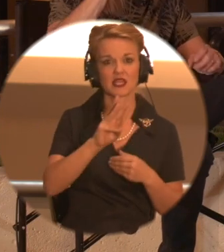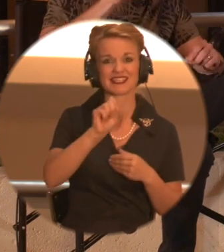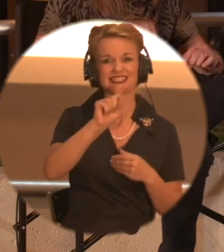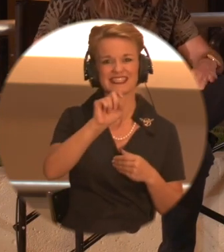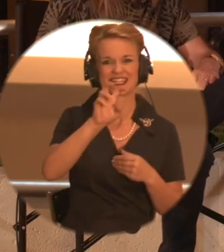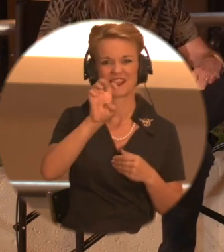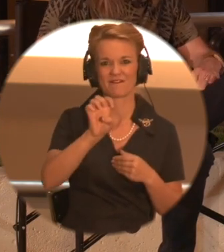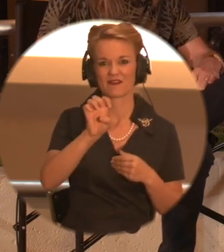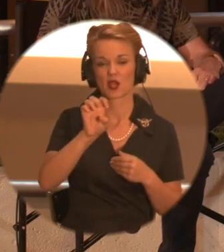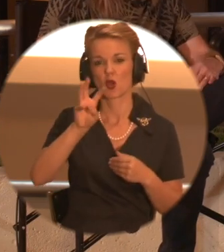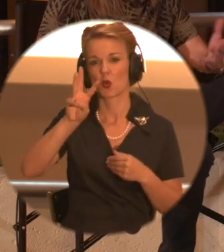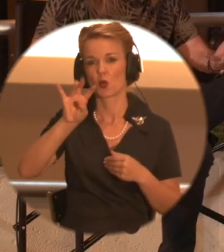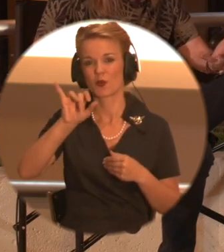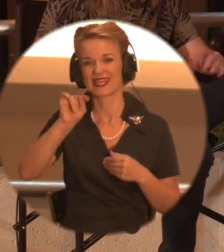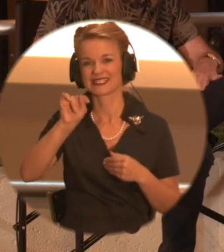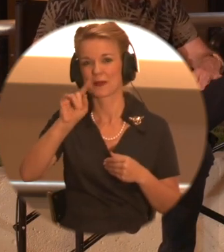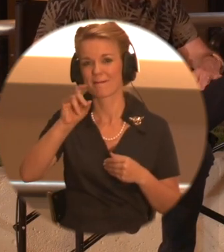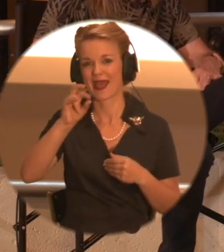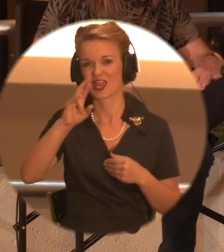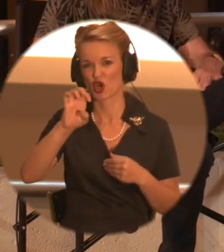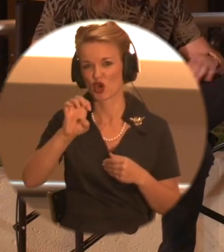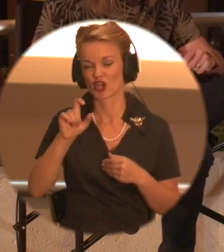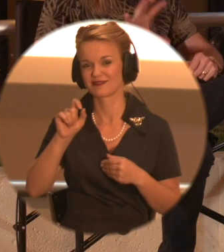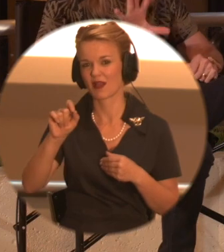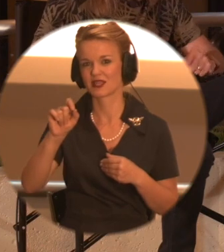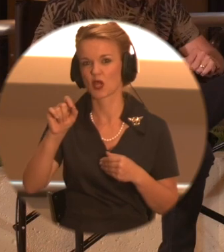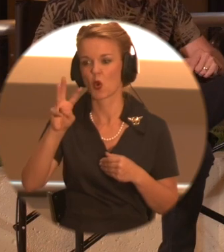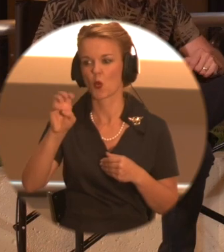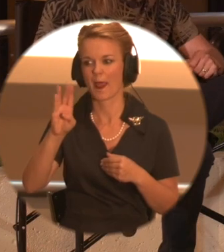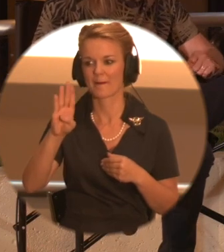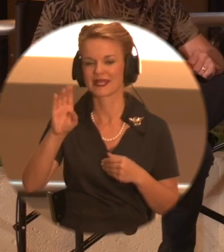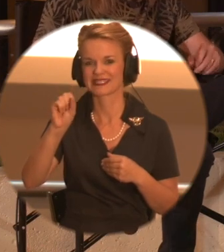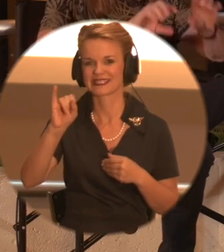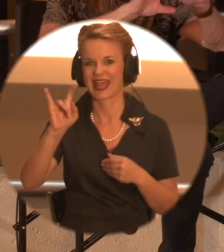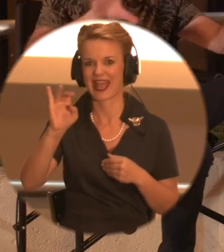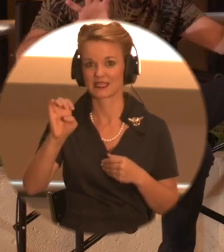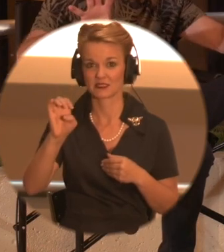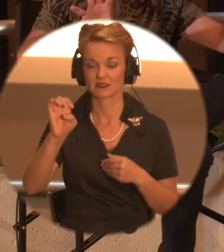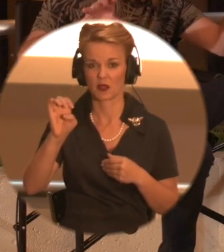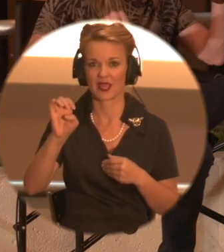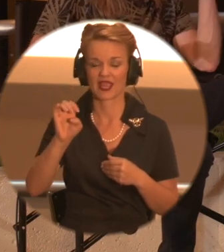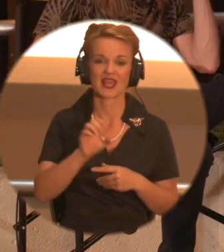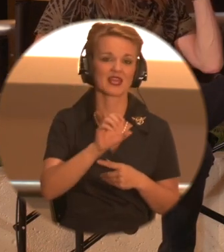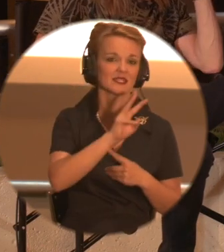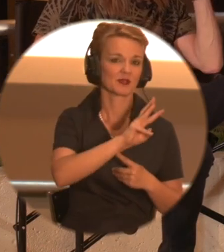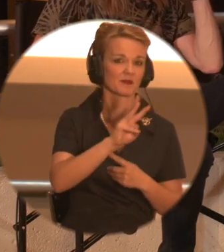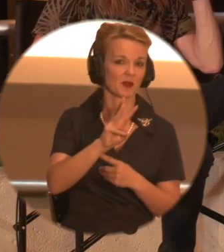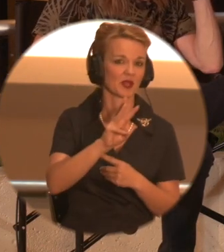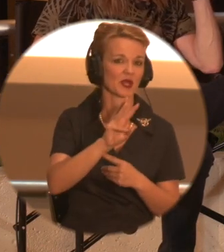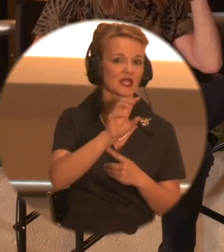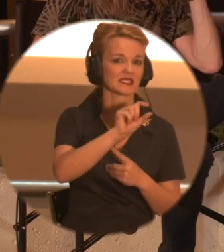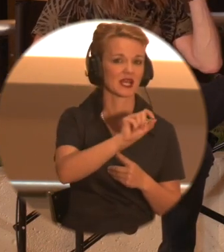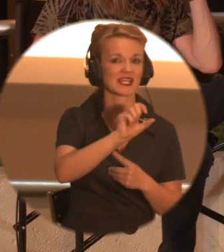.website. I can't remember this. I'm sorry. It's pretty hard. I lost me. I thought I'm not going to go .com or .org. I'm going website. Right. That's fair. And,